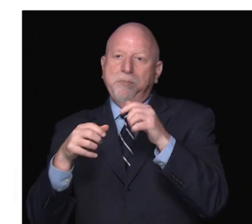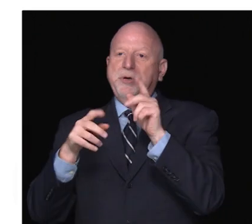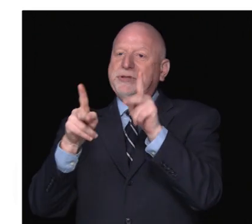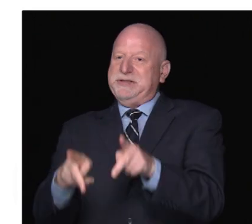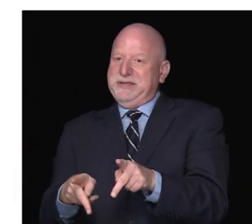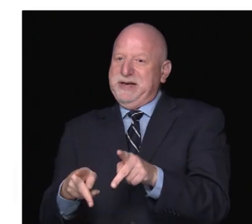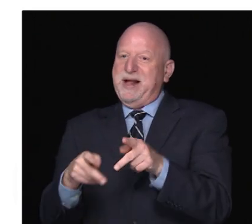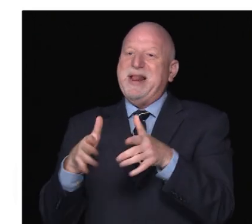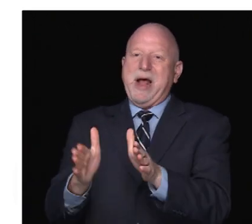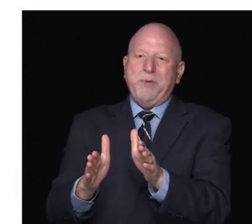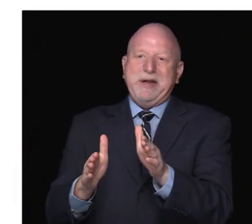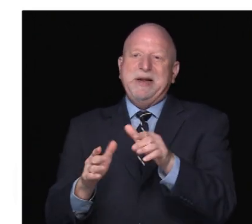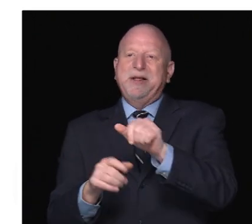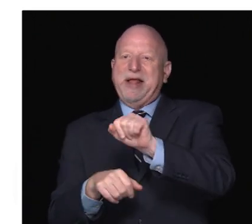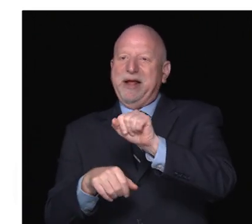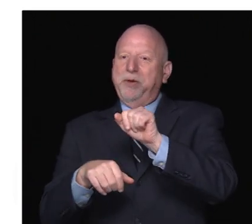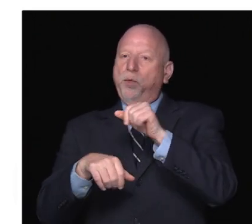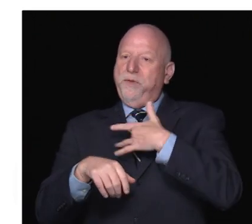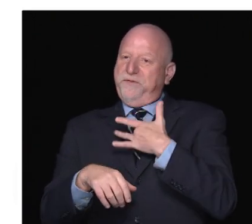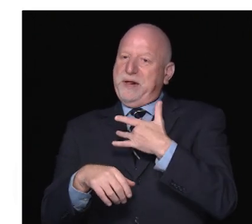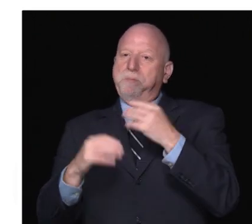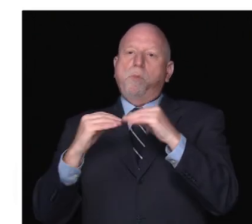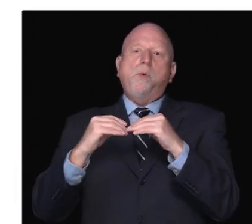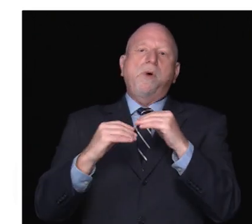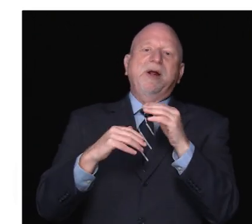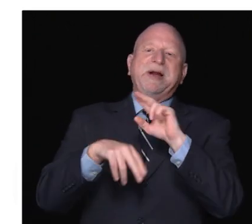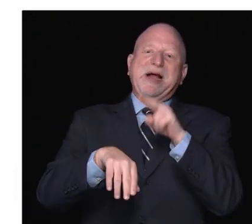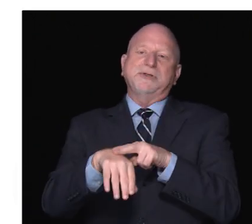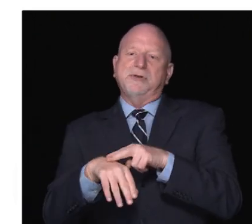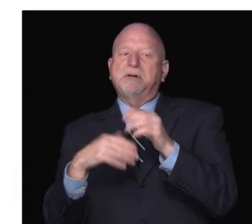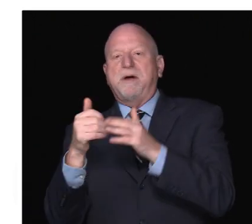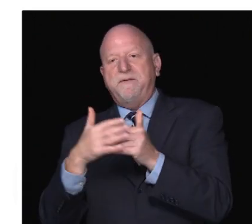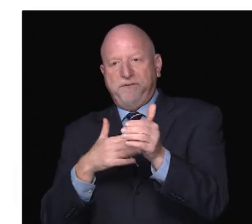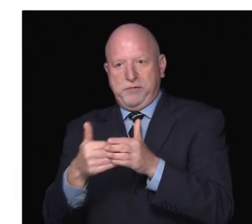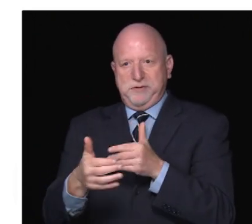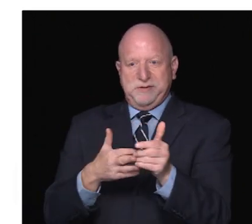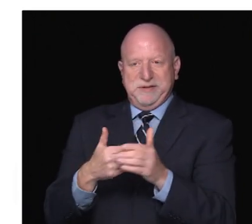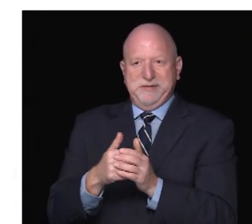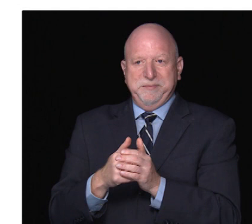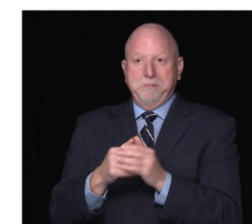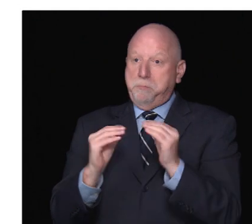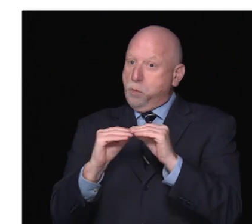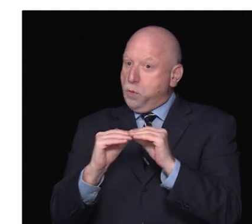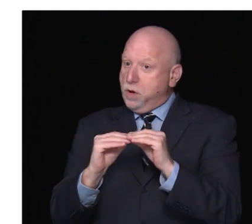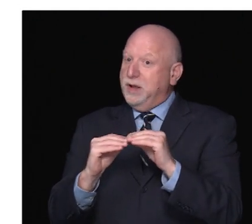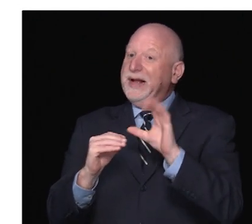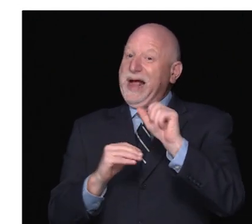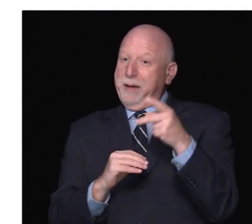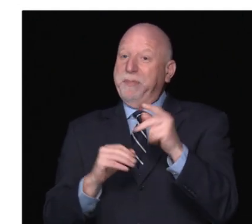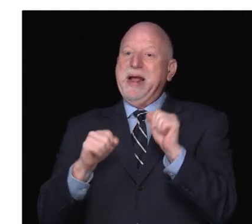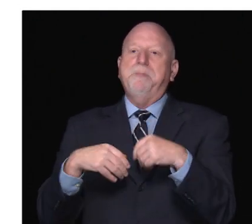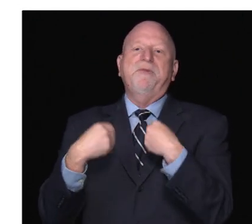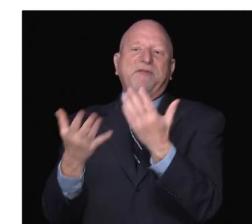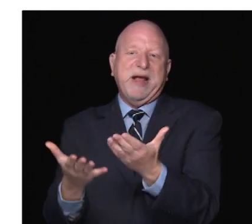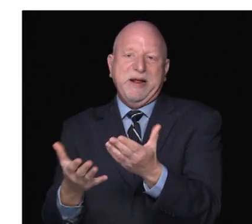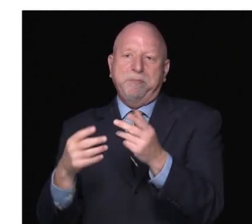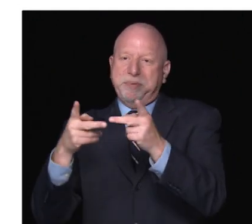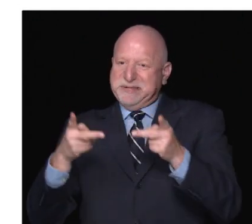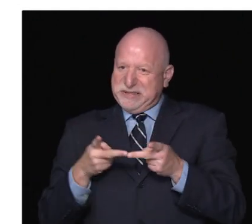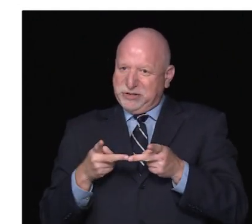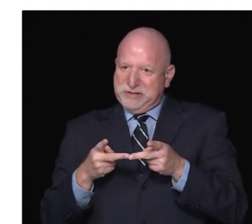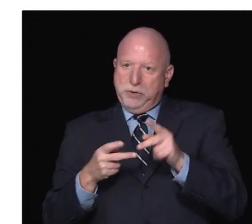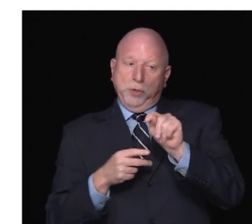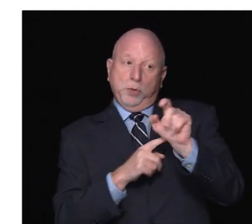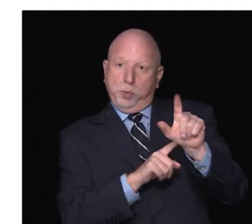allowing the user to work with their most natural and comfortable position. In addition, CAP can provide